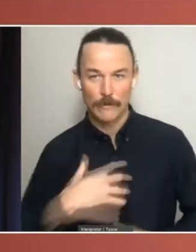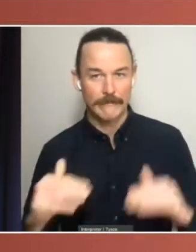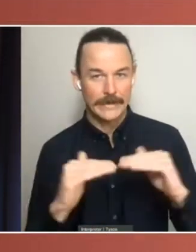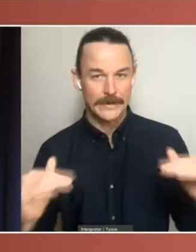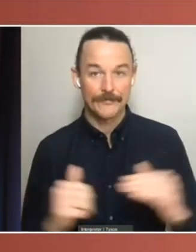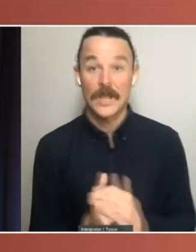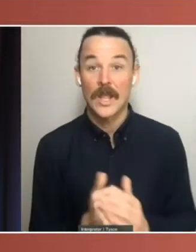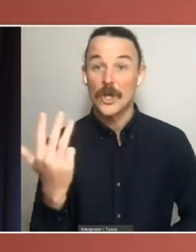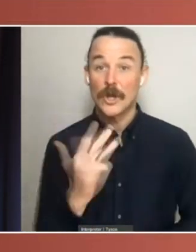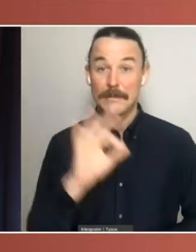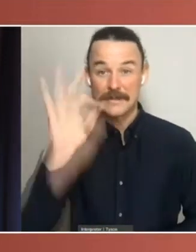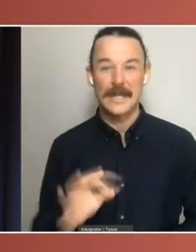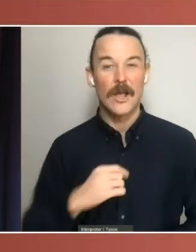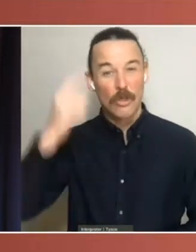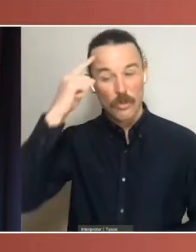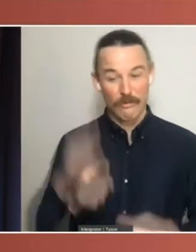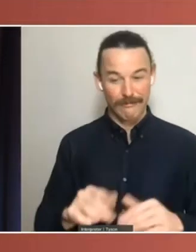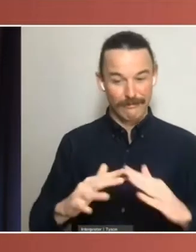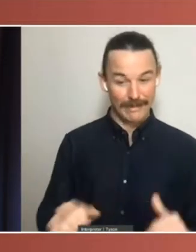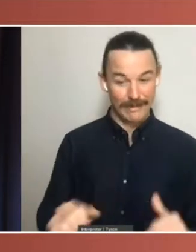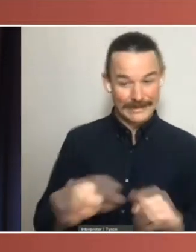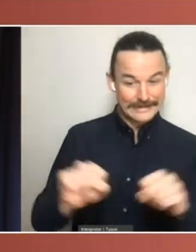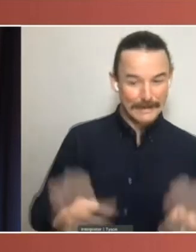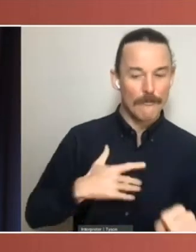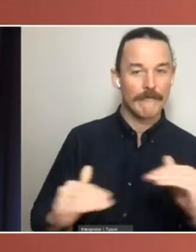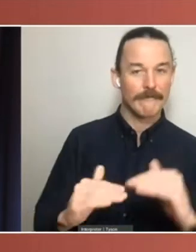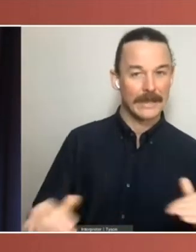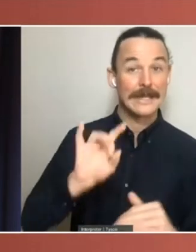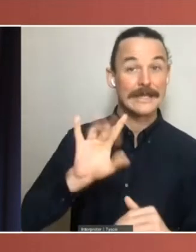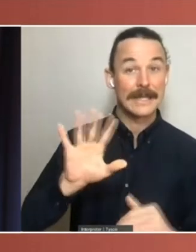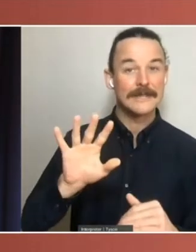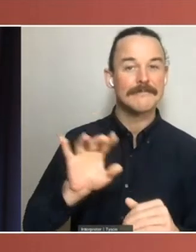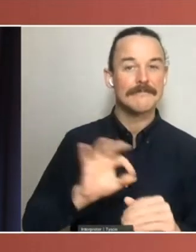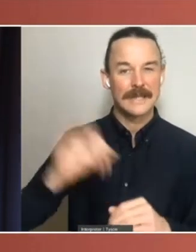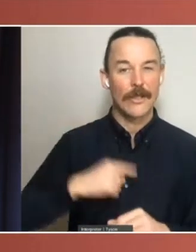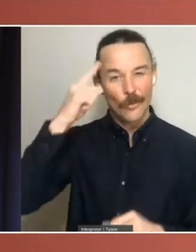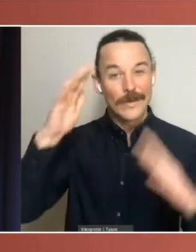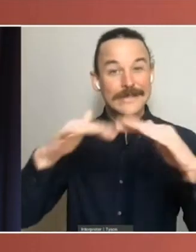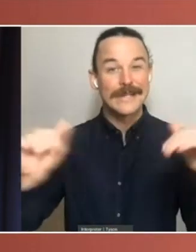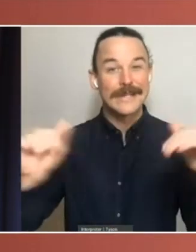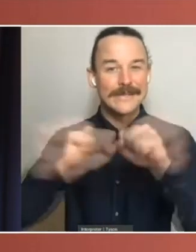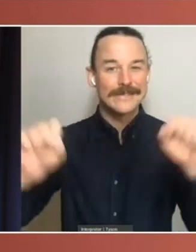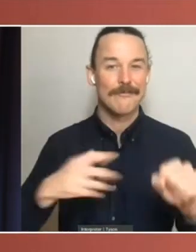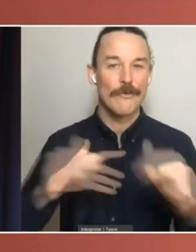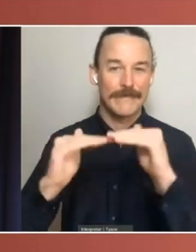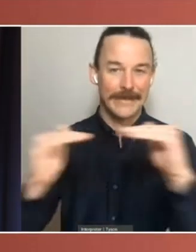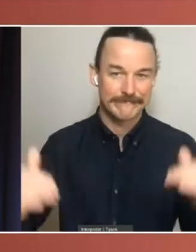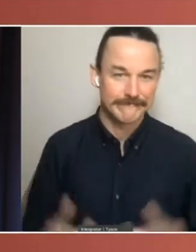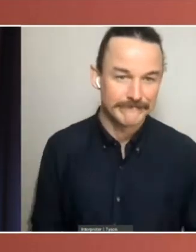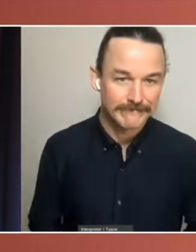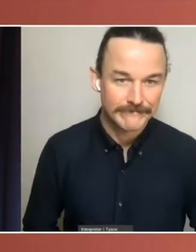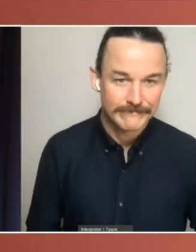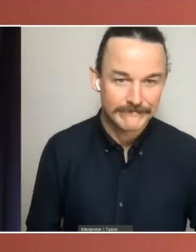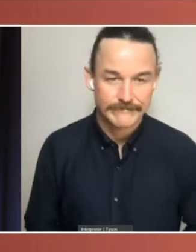system was fairer and 10% who thought the Senate system was fairer. Last month, we conducted a new poll